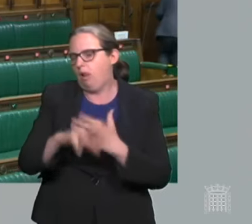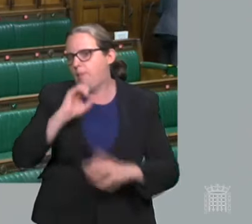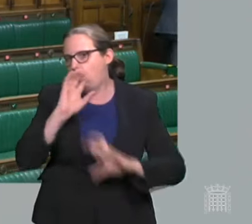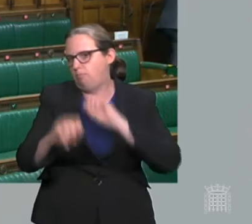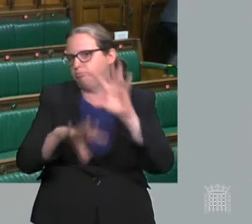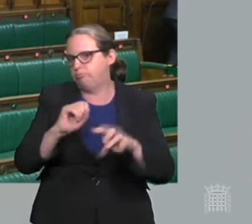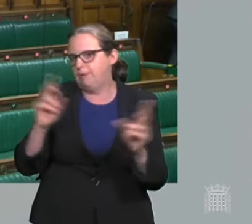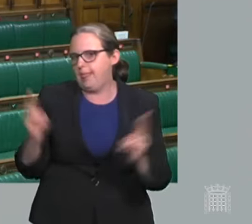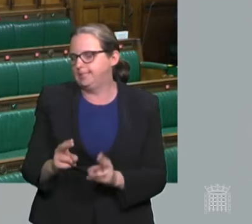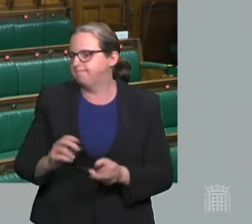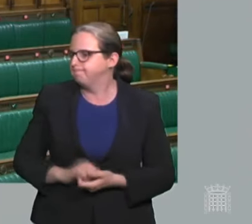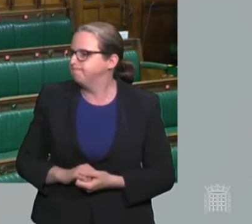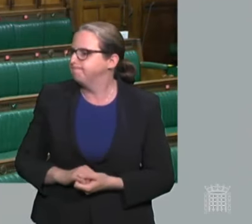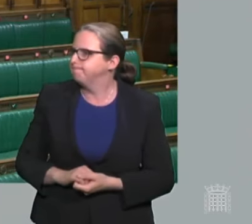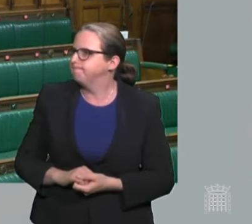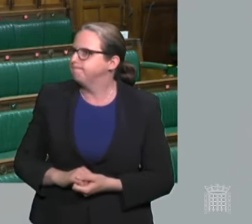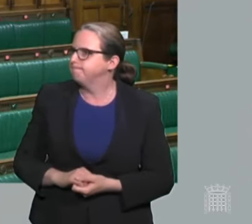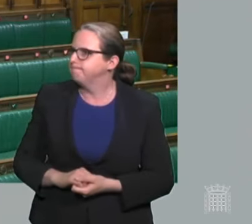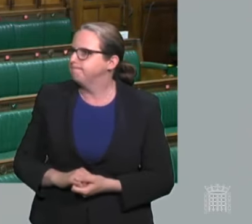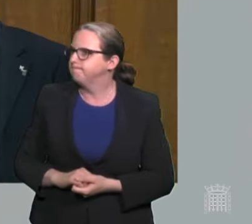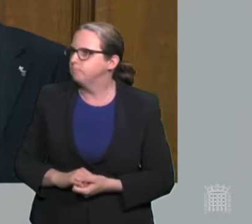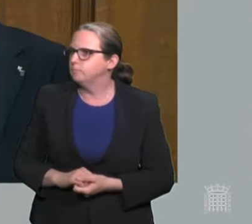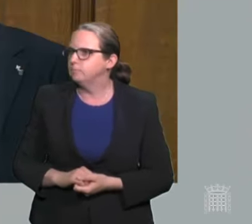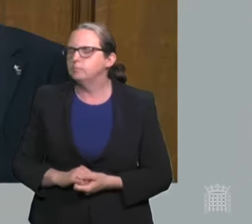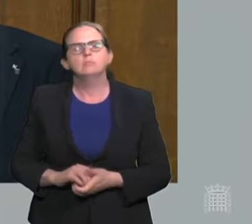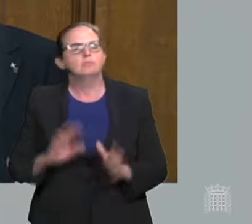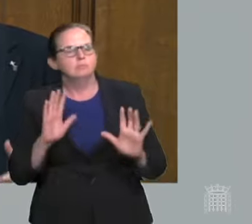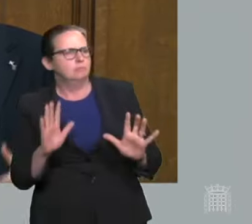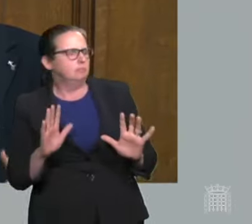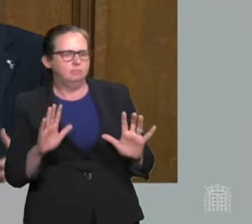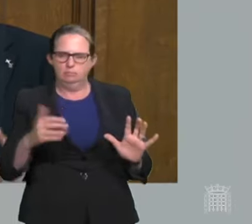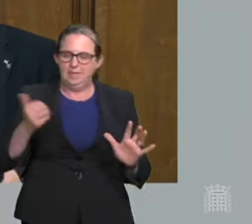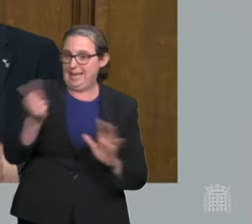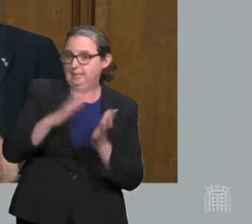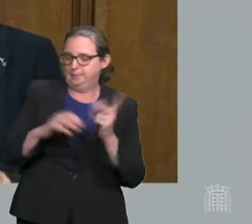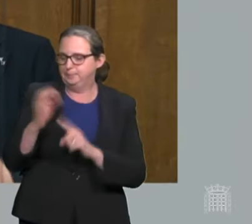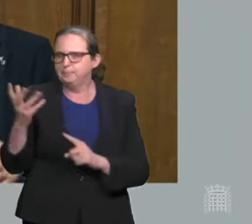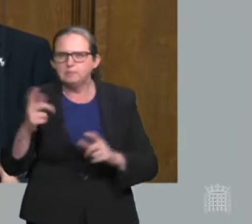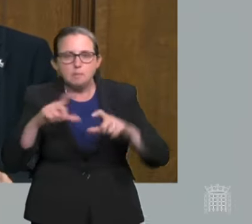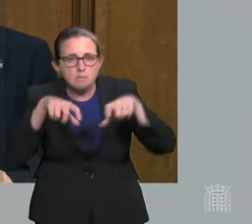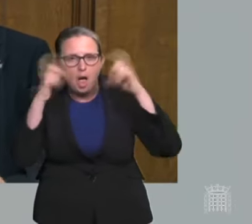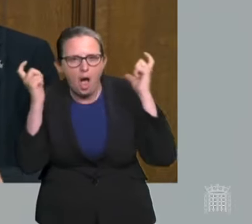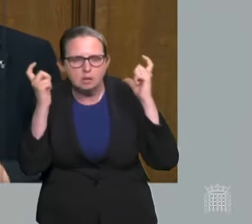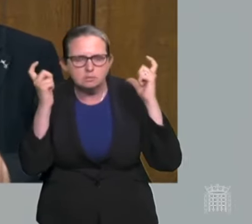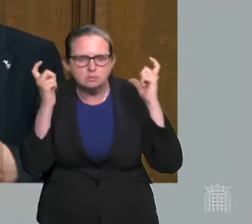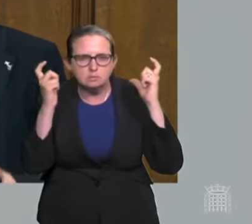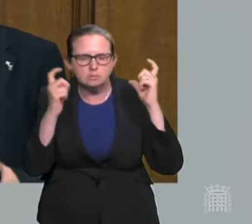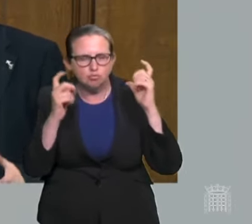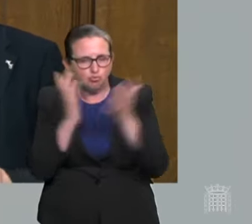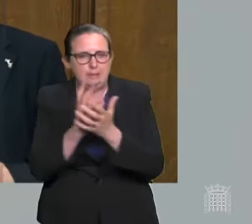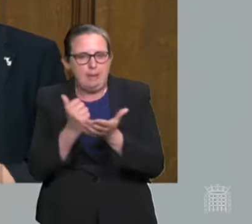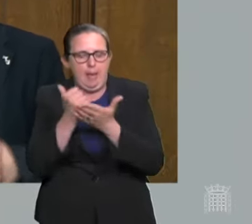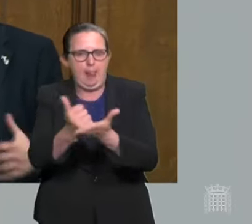masks help reduce the spread not just of COVID, but all kinds of respiratory diseases, isn't it important to avoid mixed messages and actually